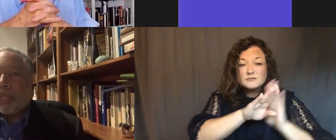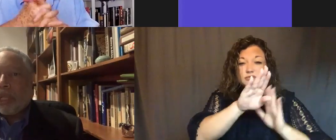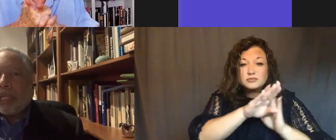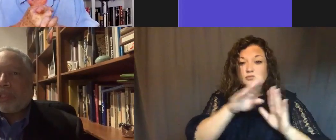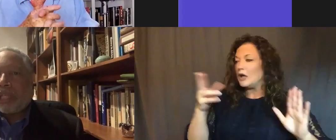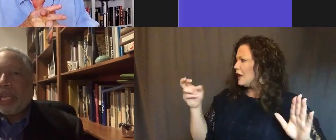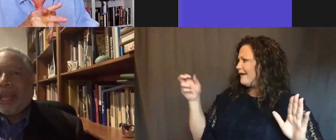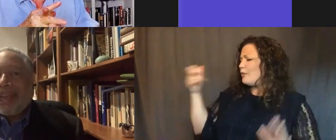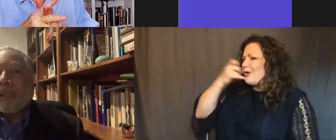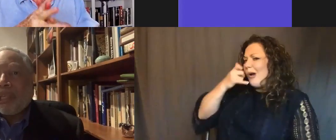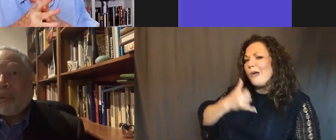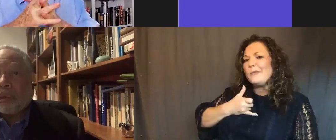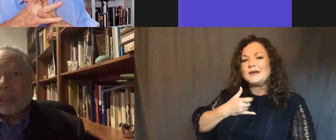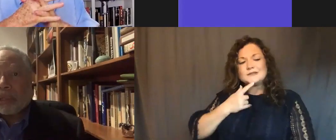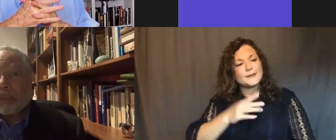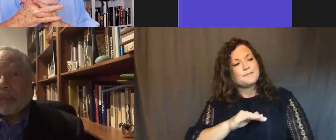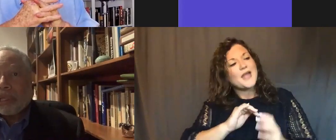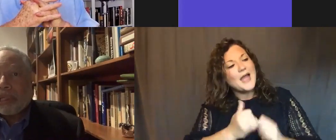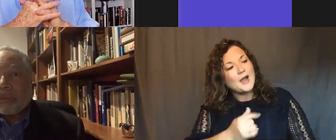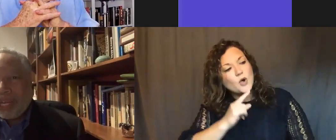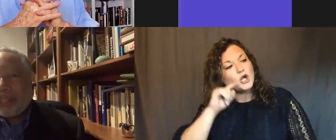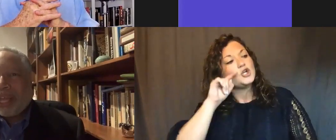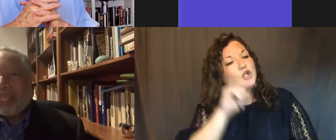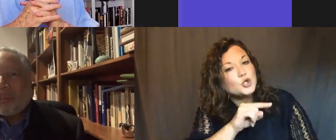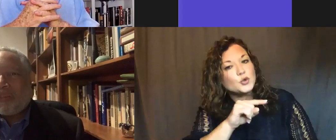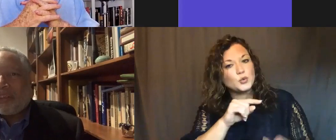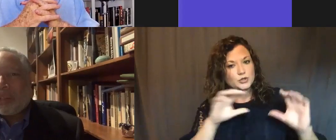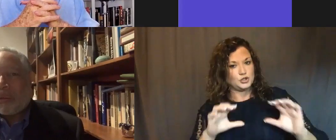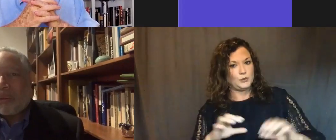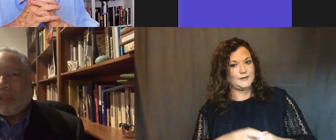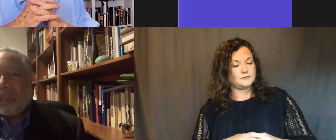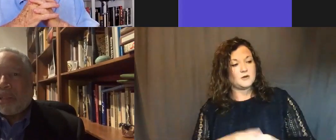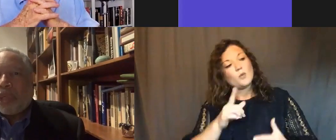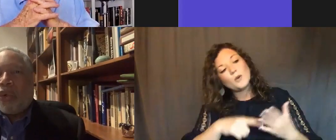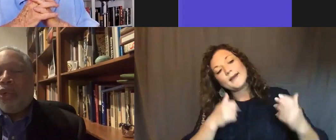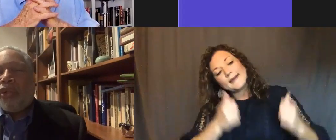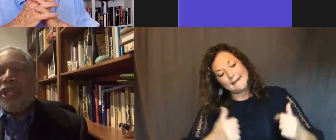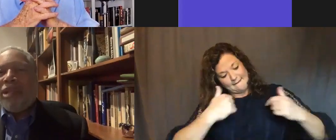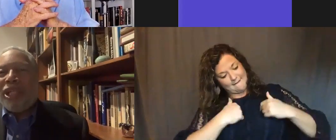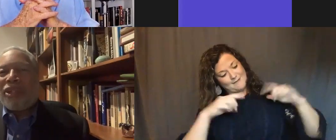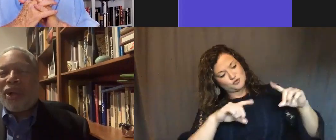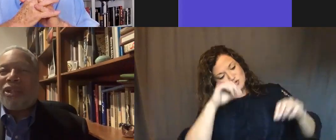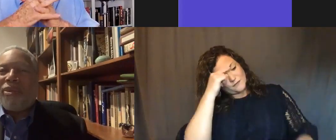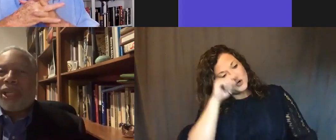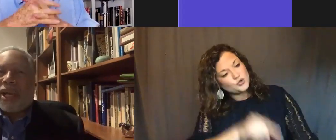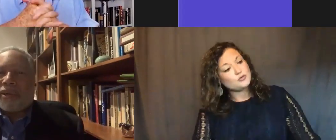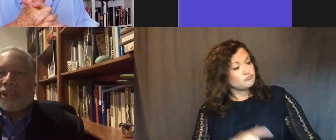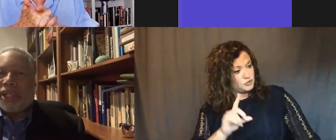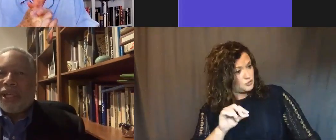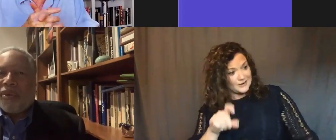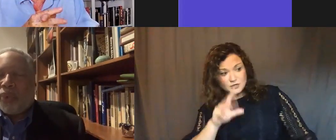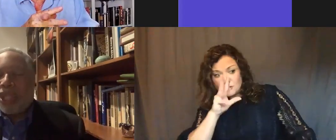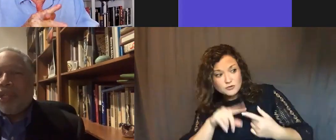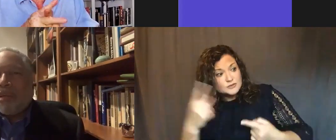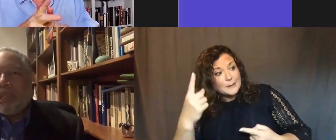call me and just say, how are you doing? Is there anything I can do for you? Who do you need me to talk to in Congress?